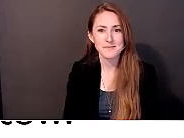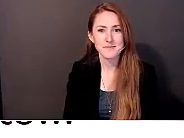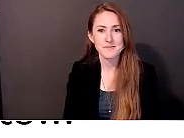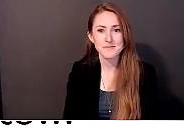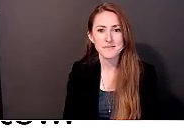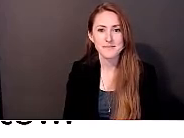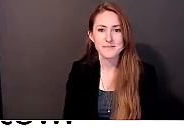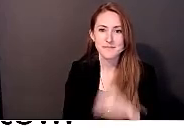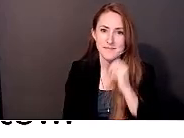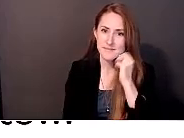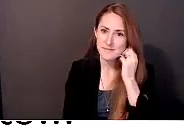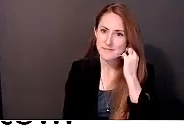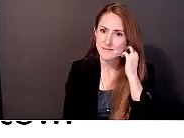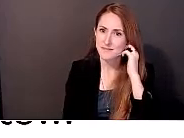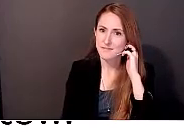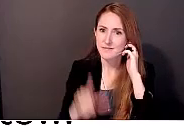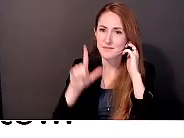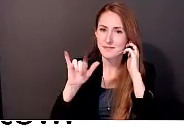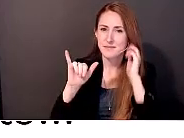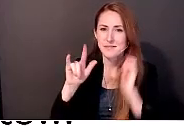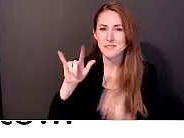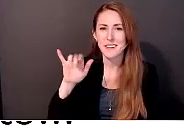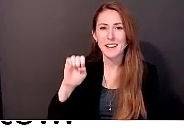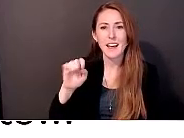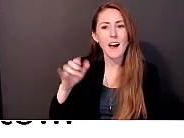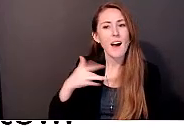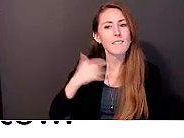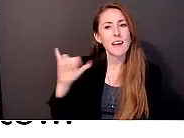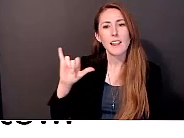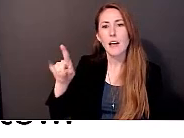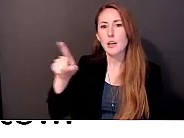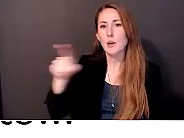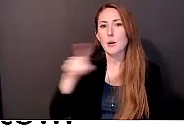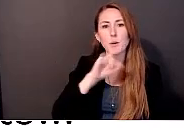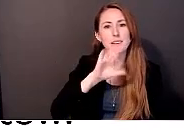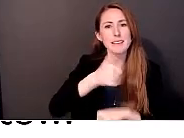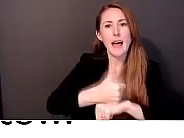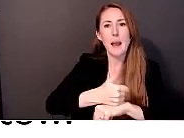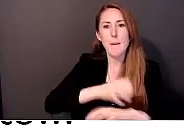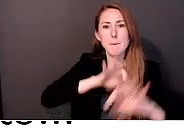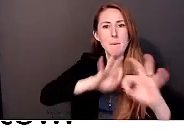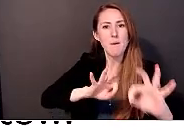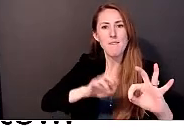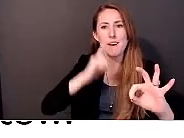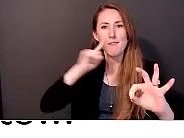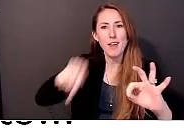I feel like you set us up so perfectly for this slide about your network.